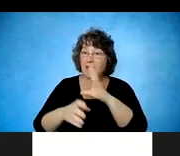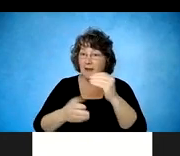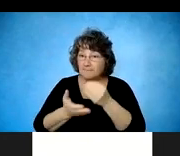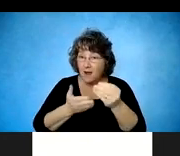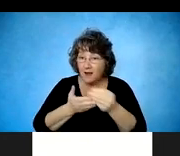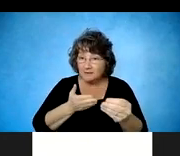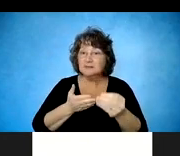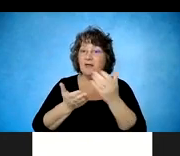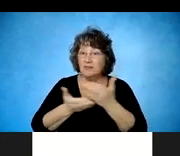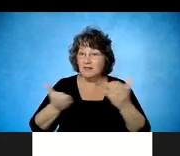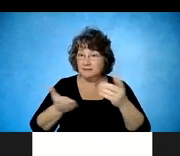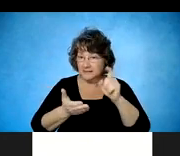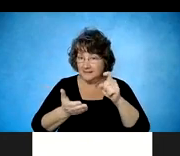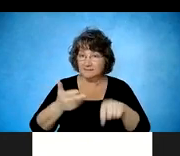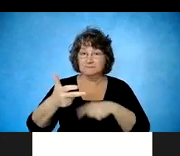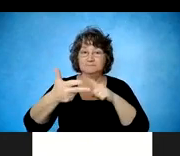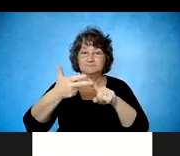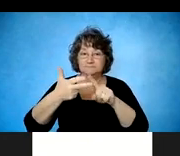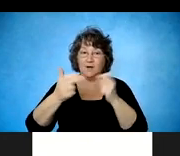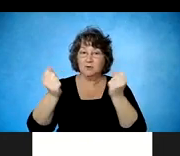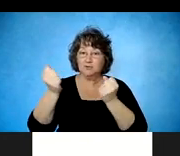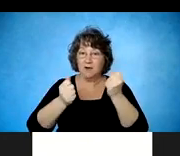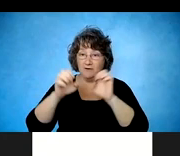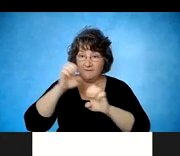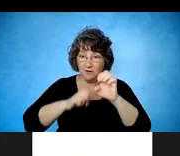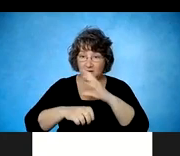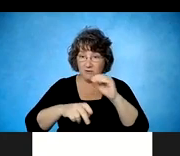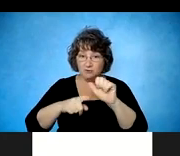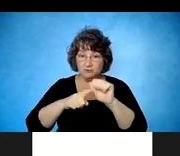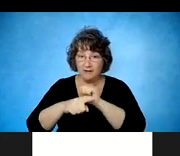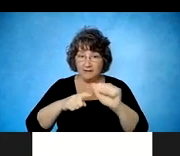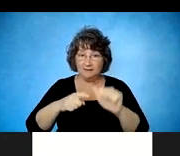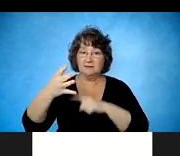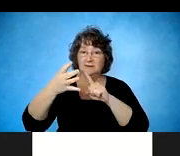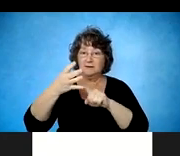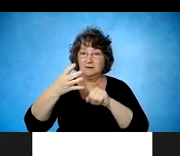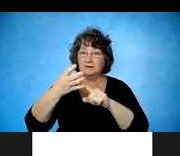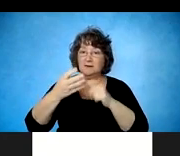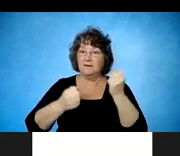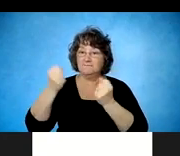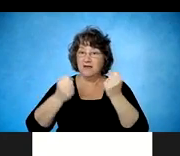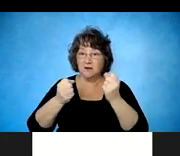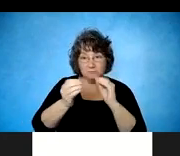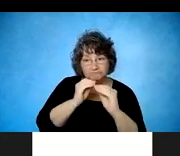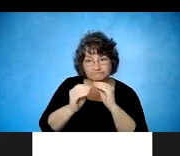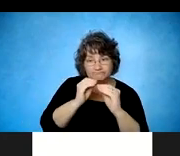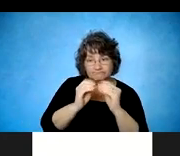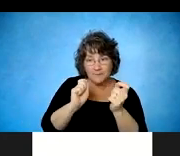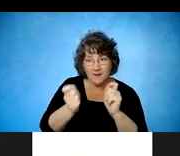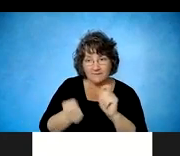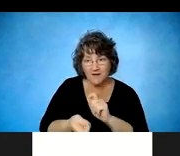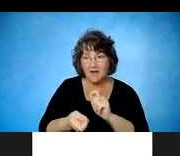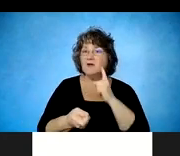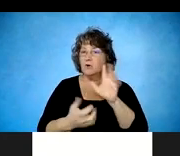driver evaluation and training, and vehicle modification and adaptations. We've also had clients come through our program who